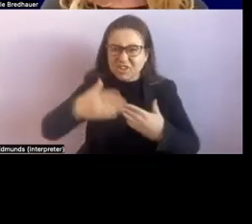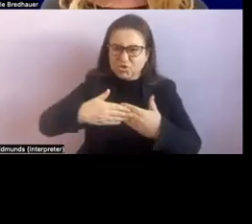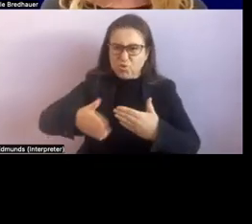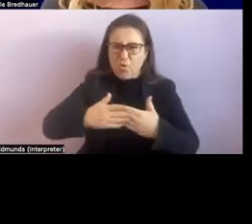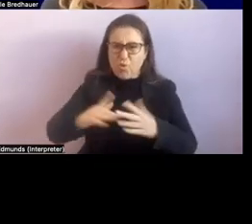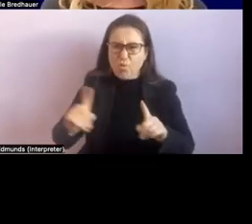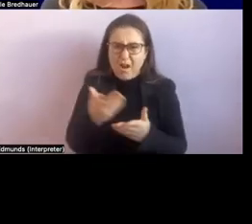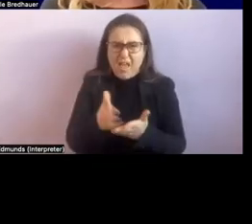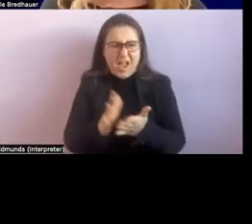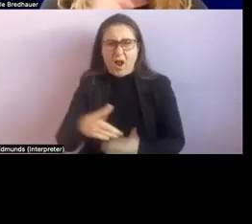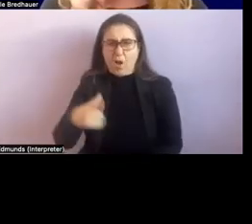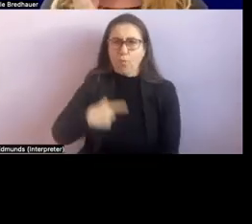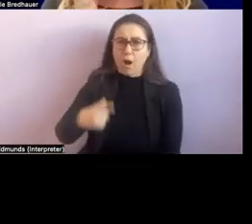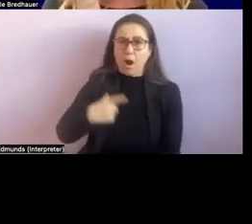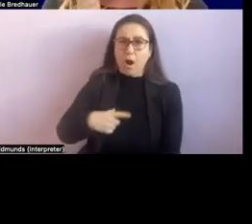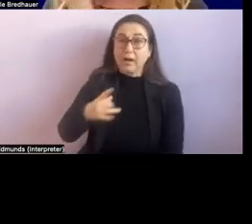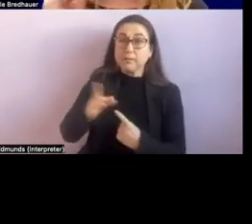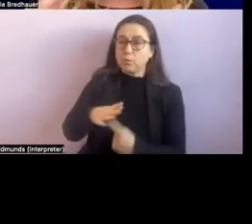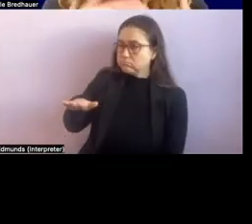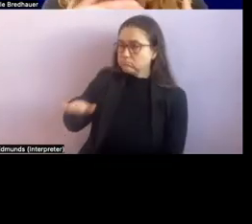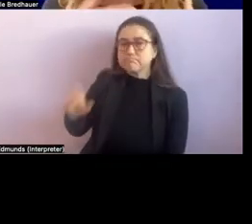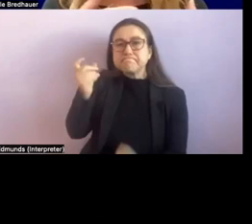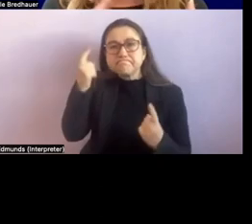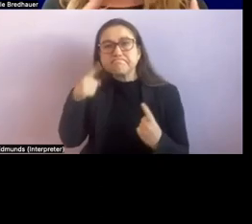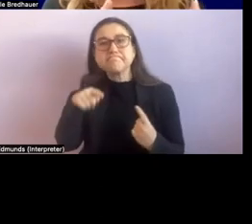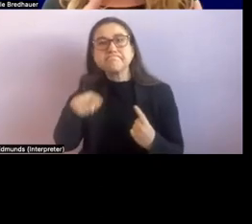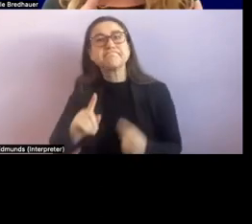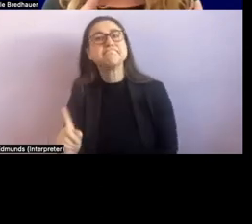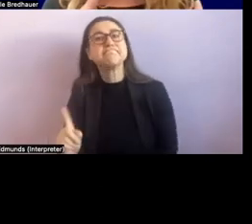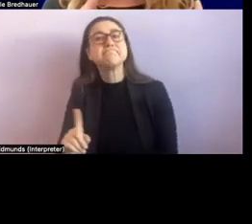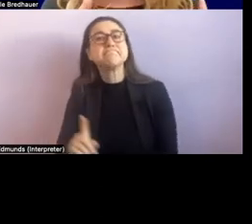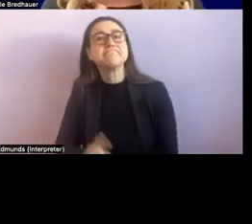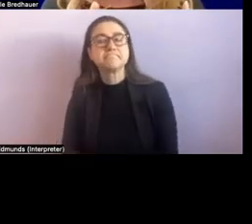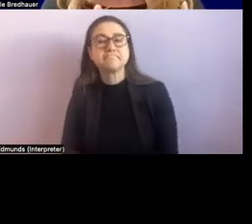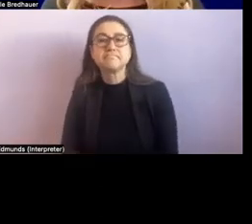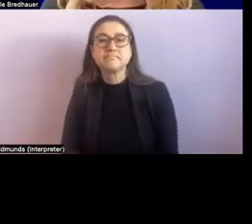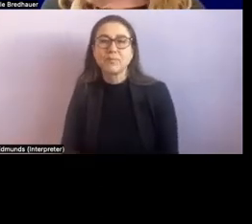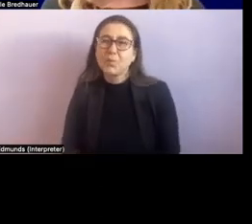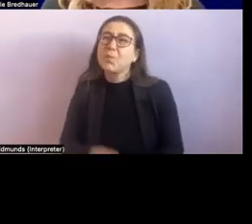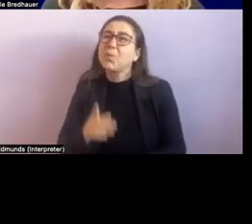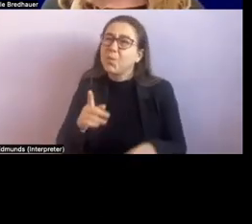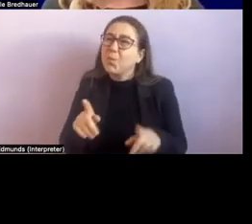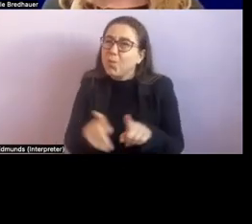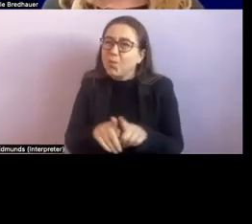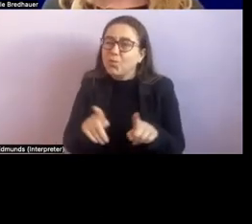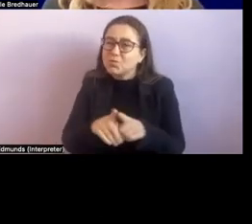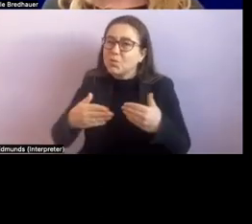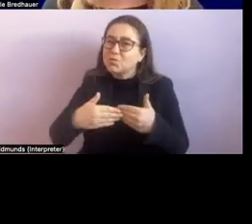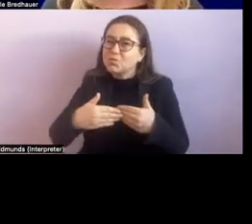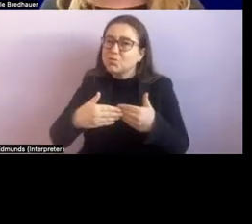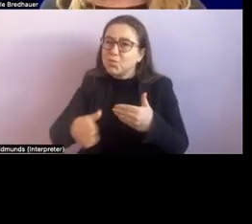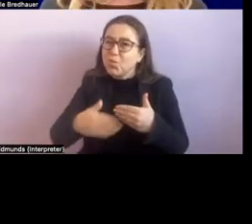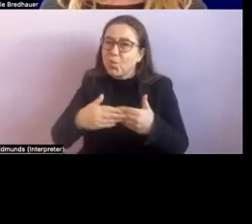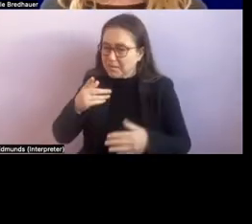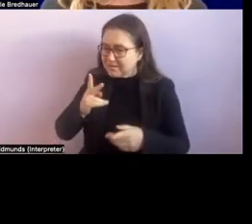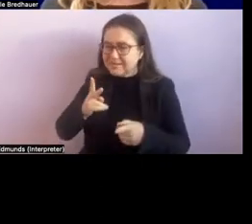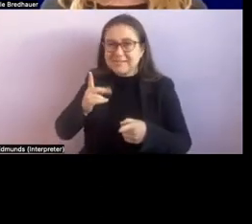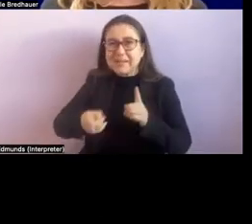learners. It's also an area that can be a bit of a sticking point for some students.